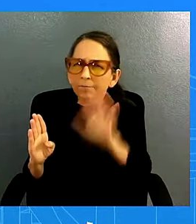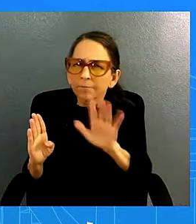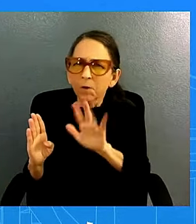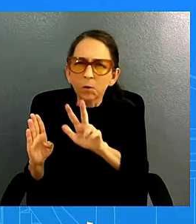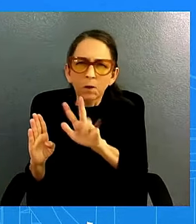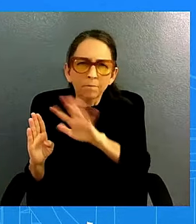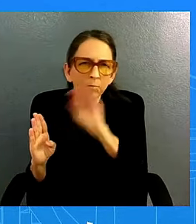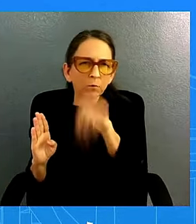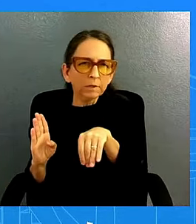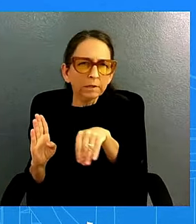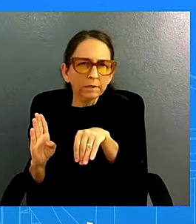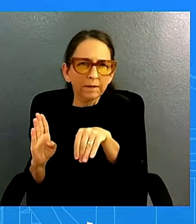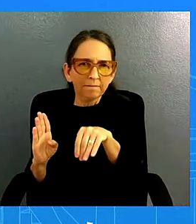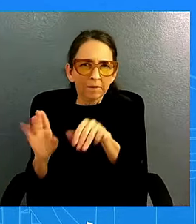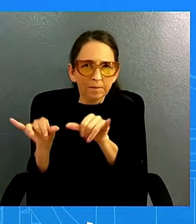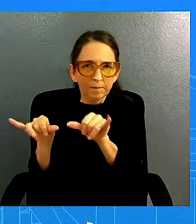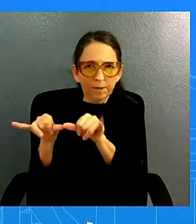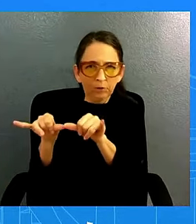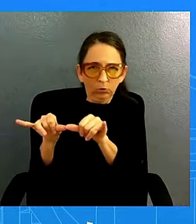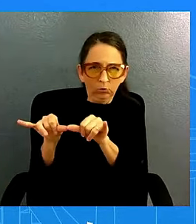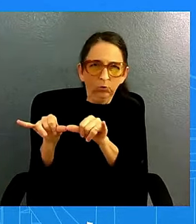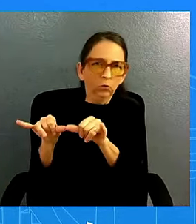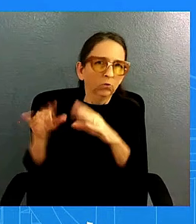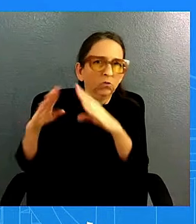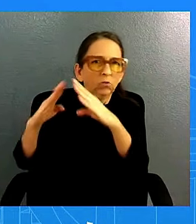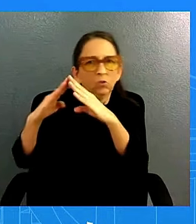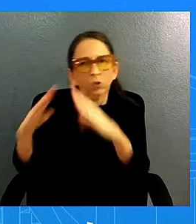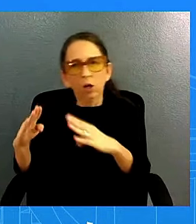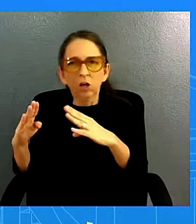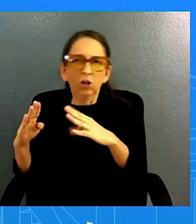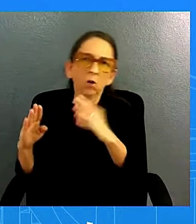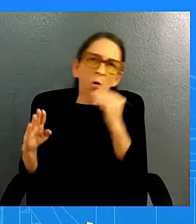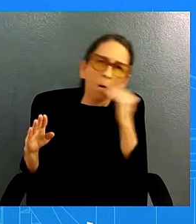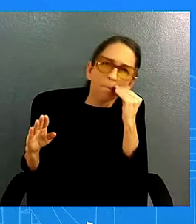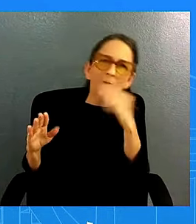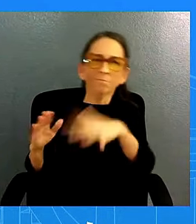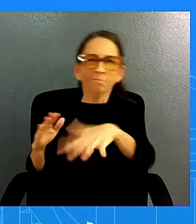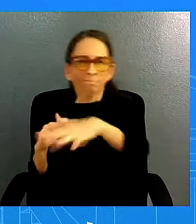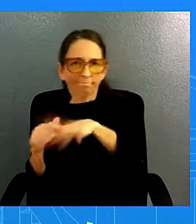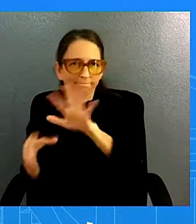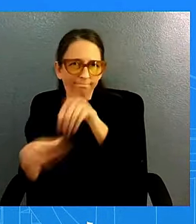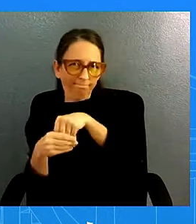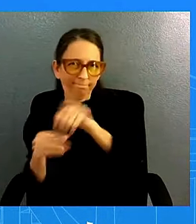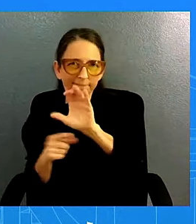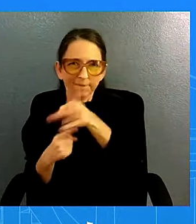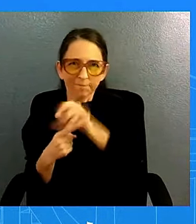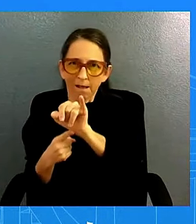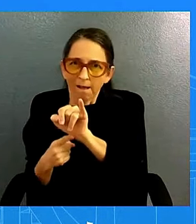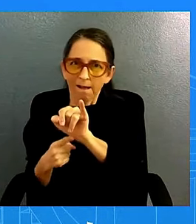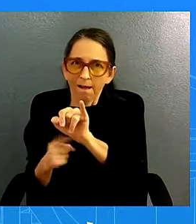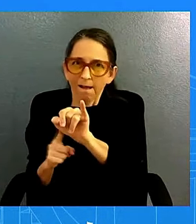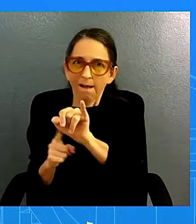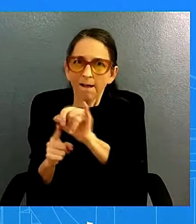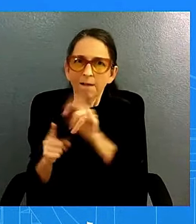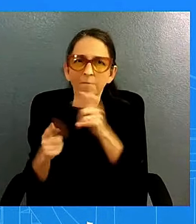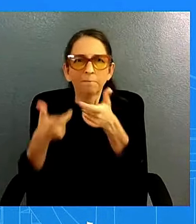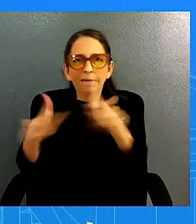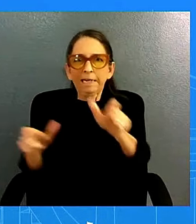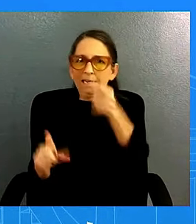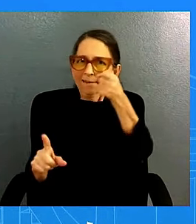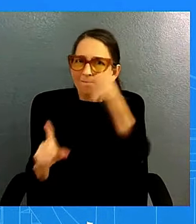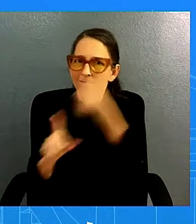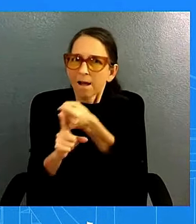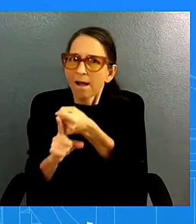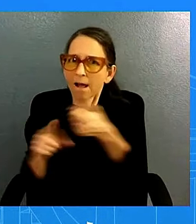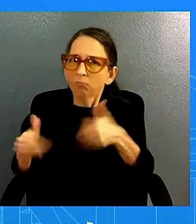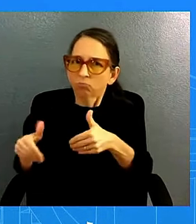largest weight uh i believe in in the cpi and so it it's very impactful and one of the ways we uh showed that in a